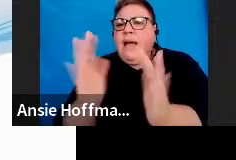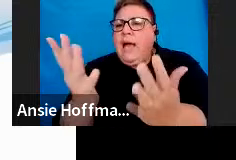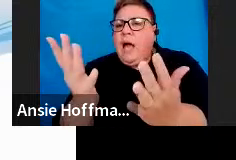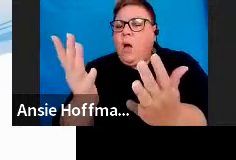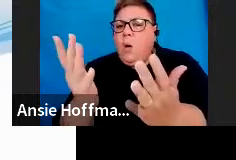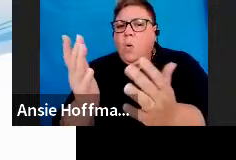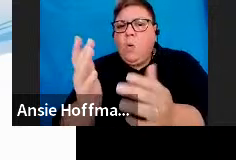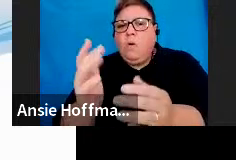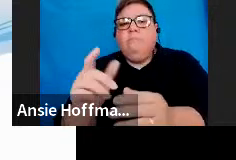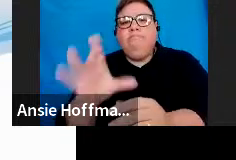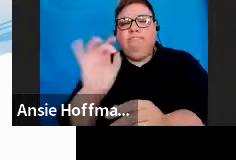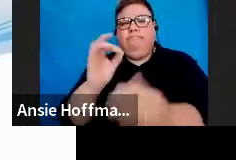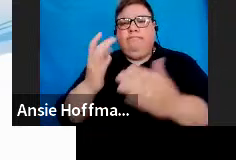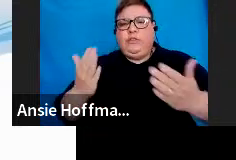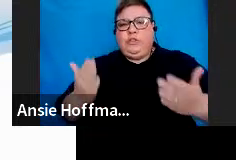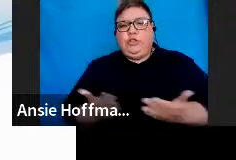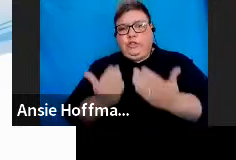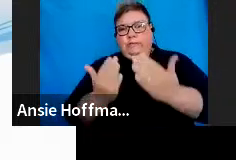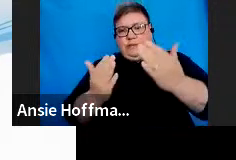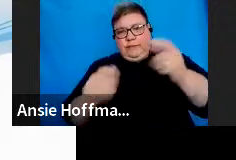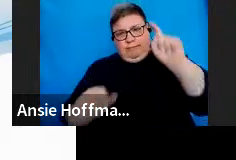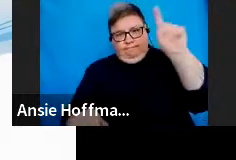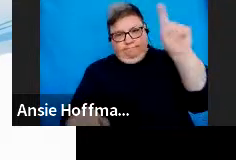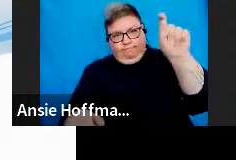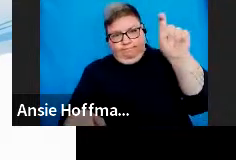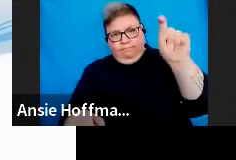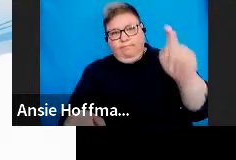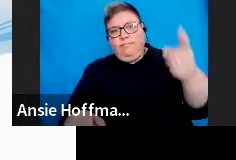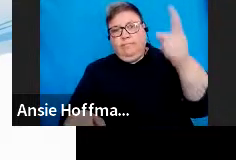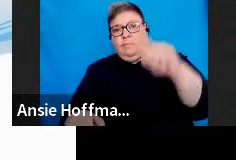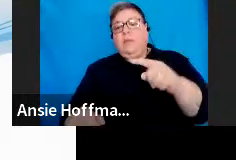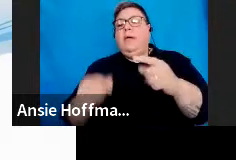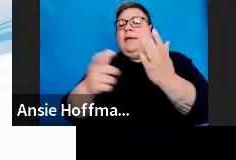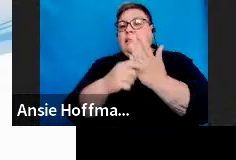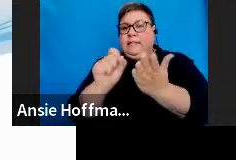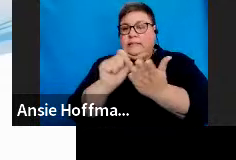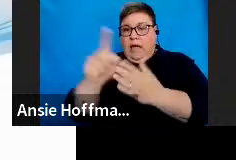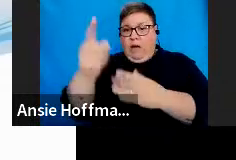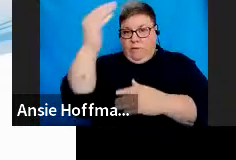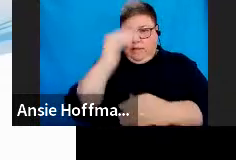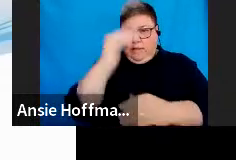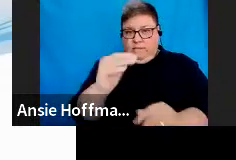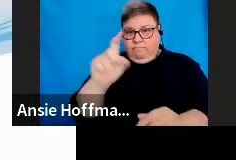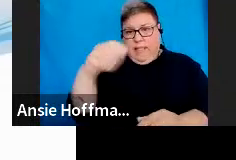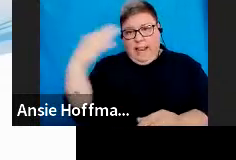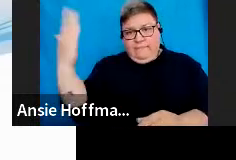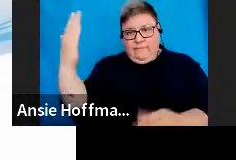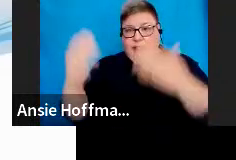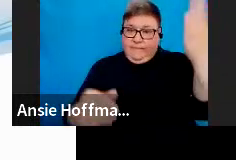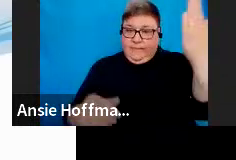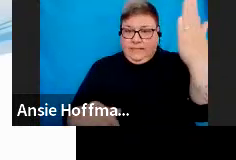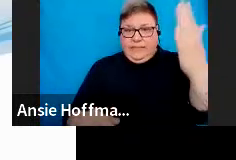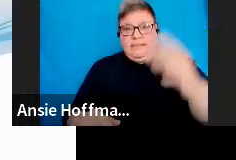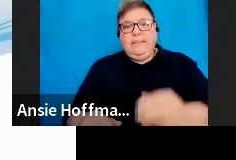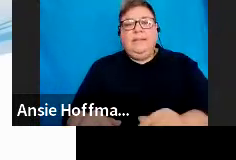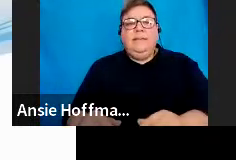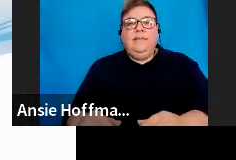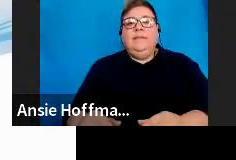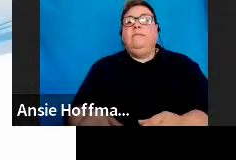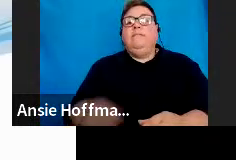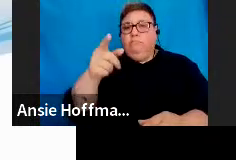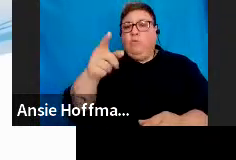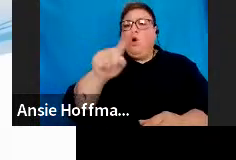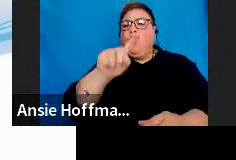services on the top main menu. Then you're going to select tax directives on the left. Then you're going to select requests